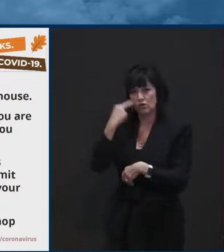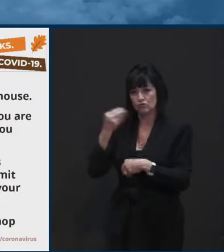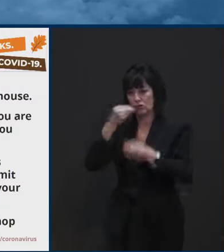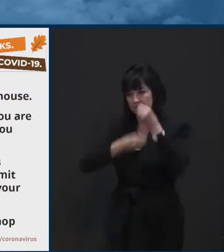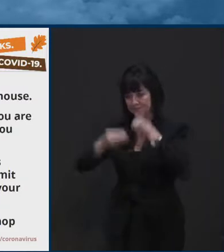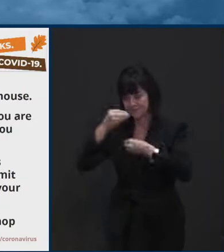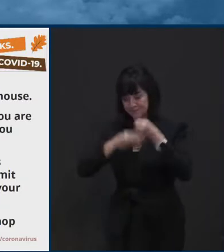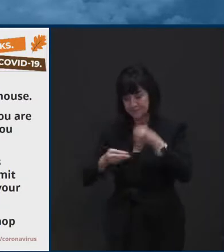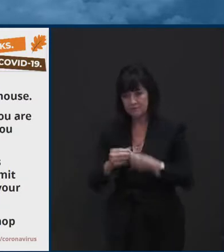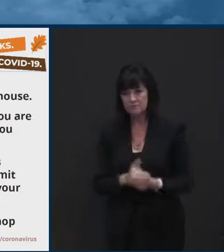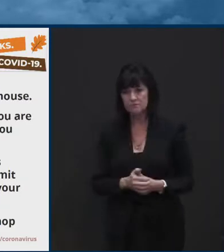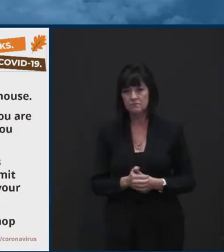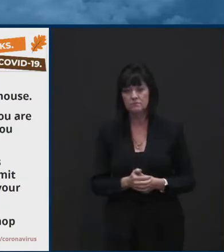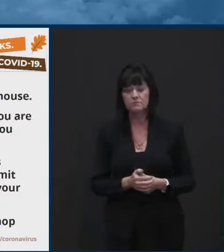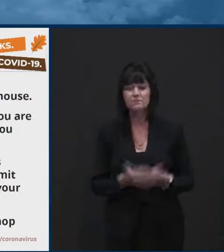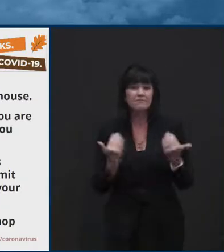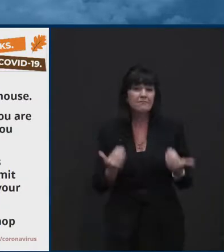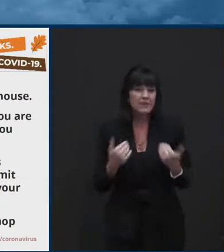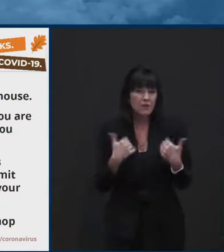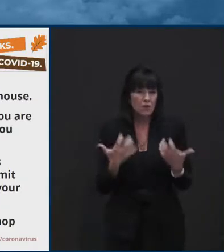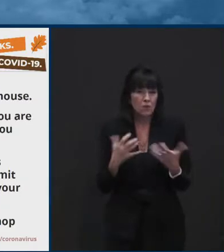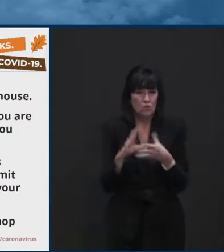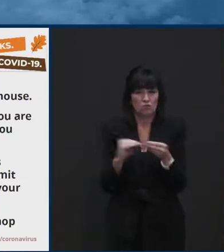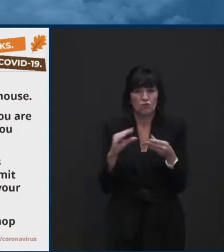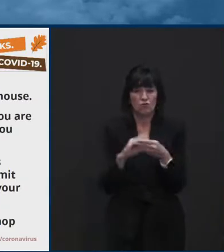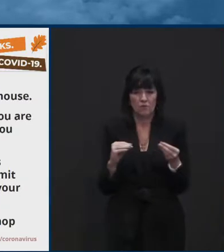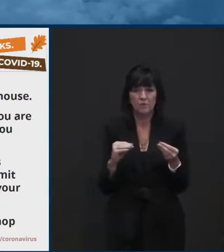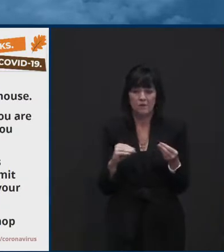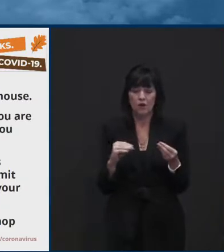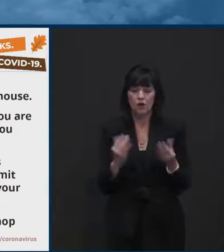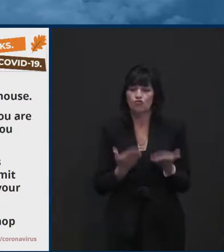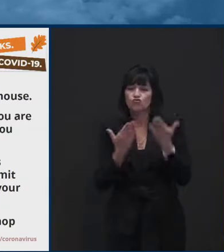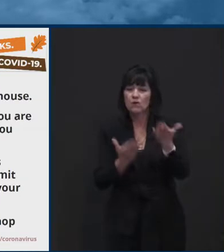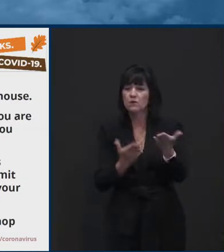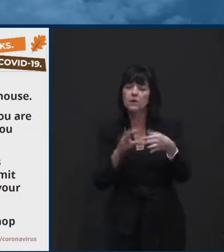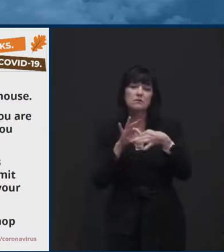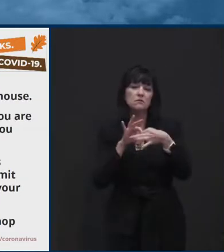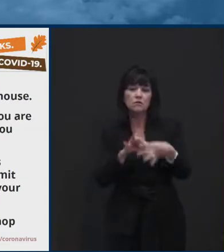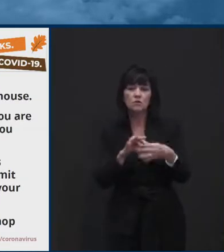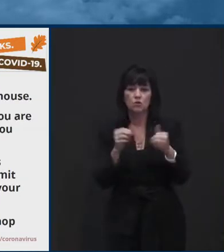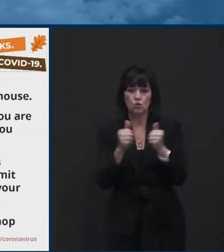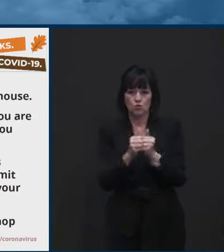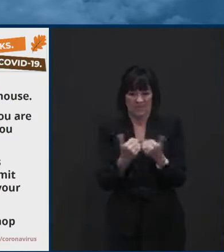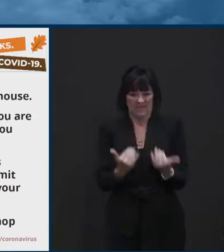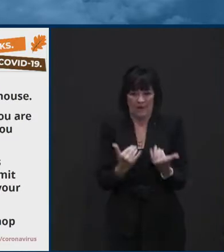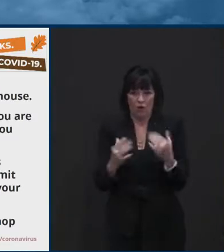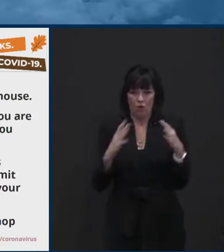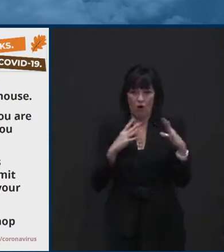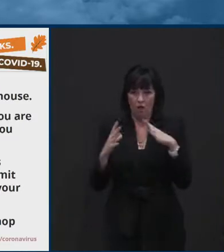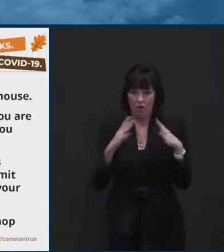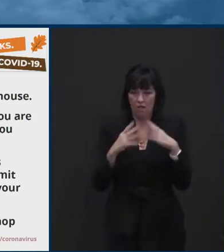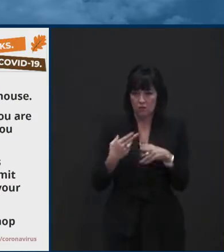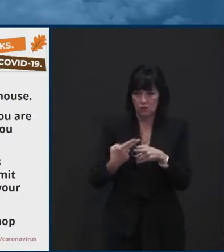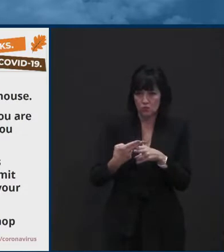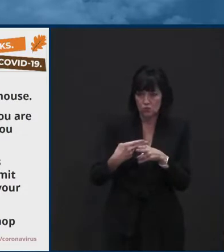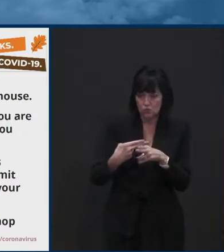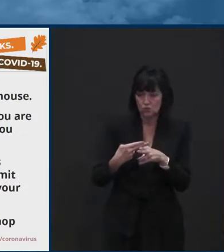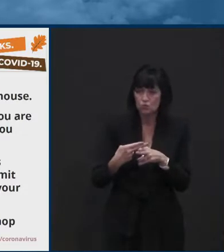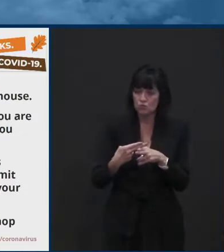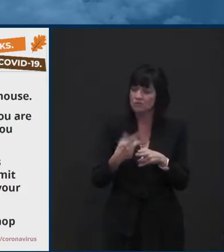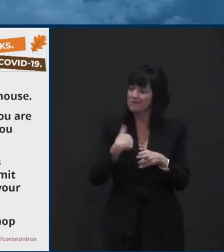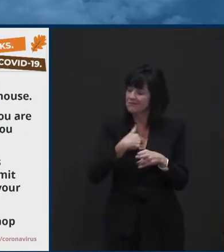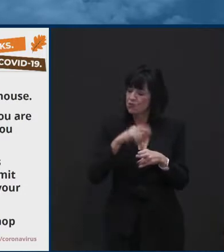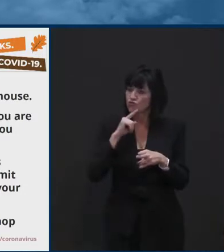the holidays ahead, which I know the governor touched on. And, and we just really are concerned about, um, the impact that